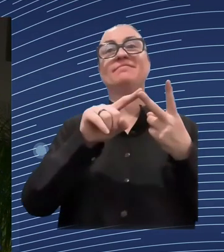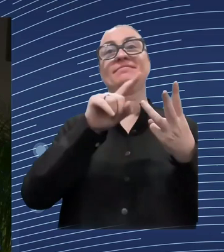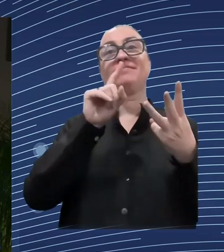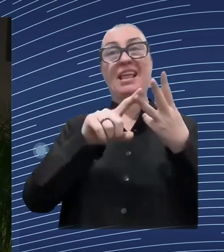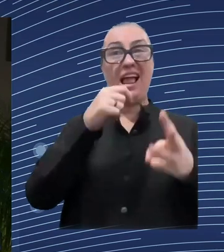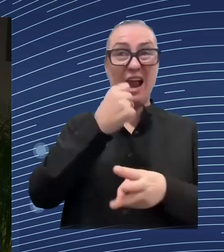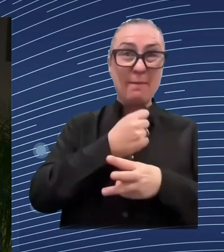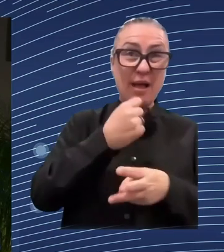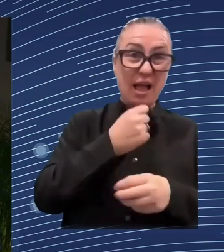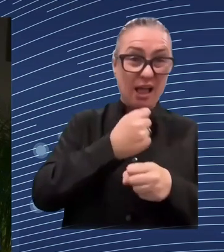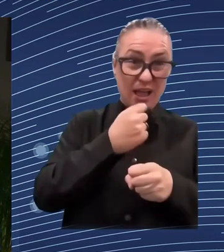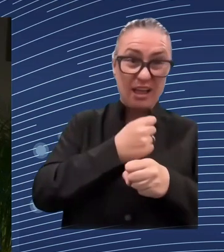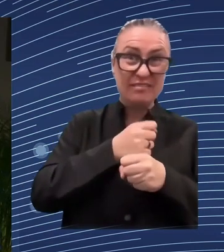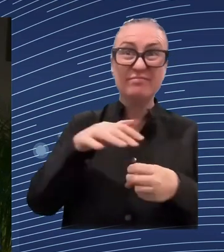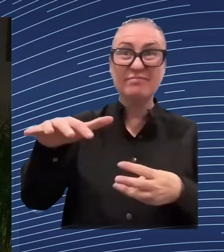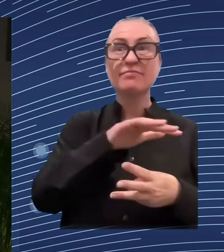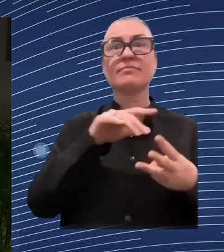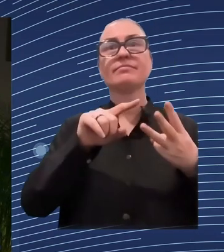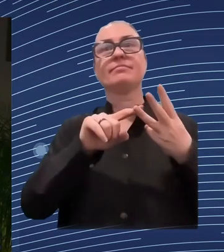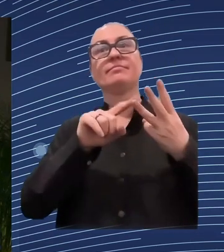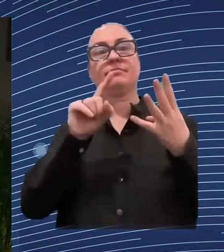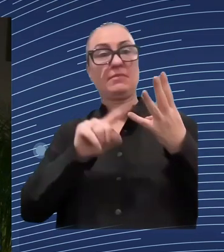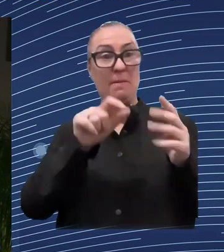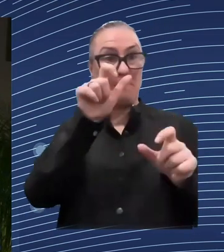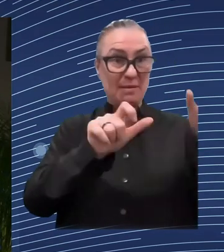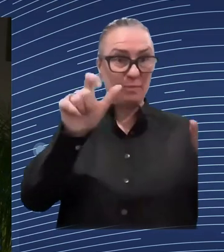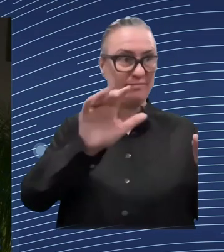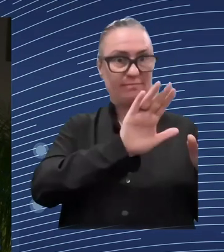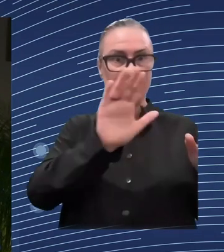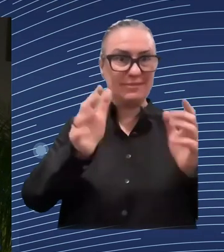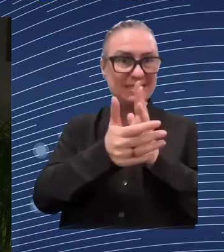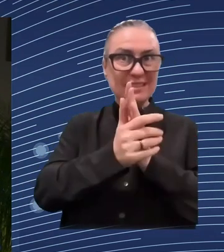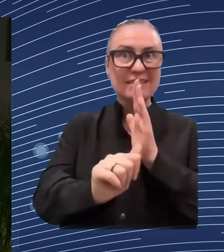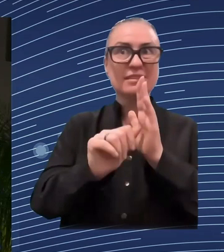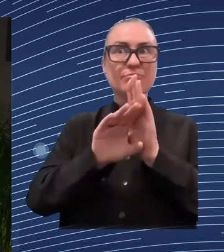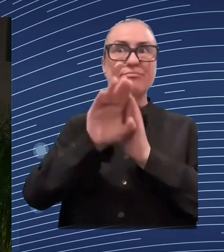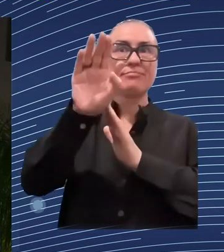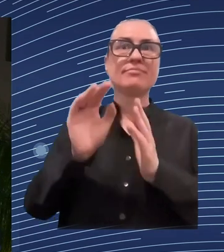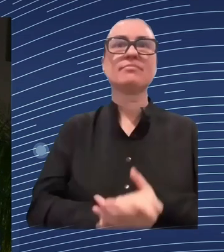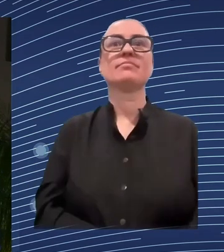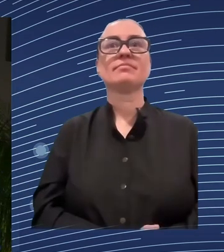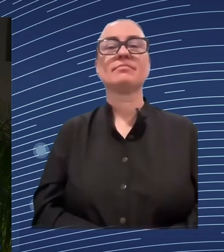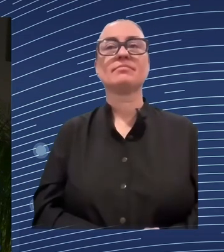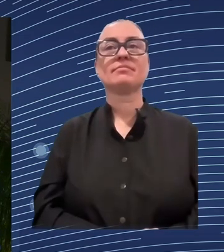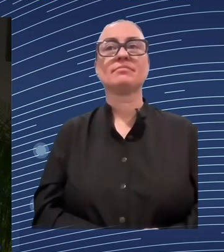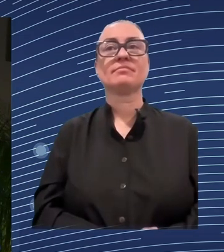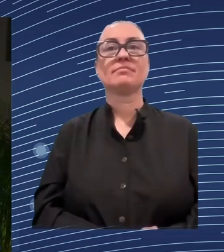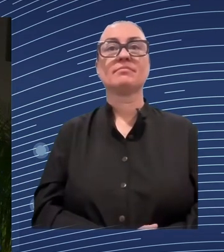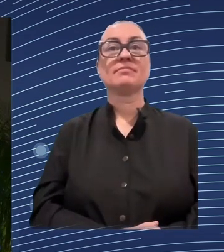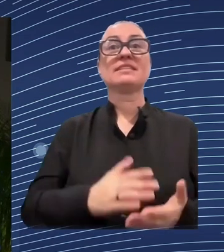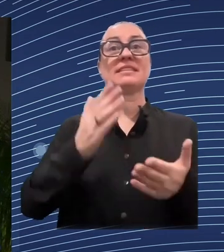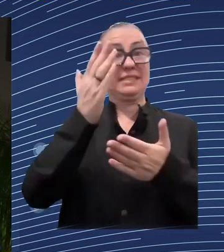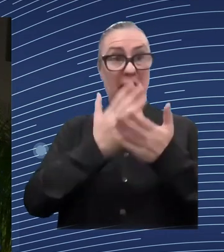are able to address the potential shortcomings of these reforms, especially when it comes to